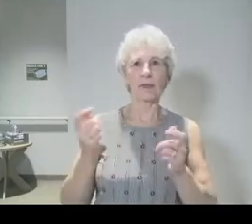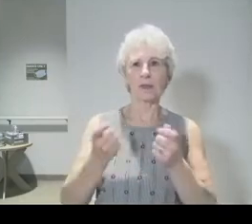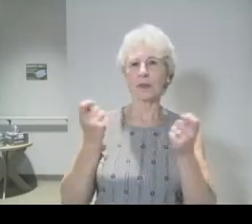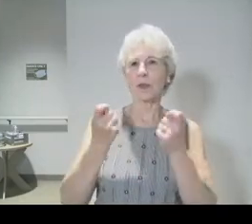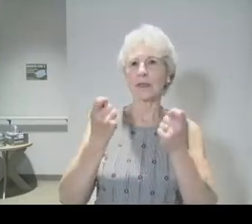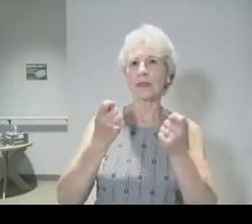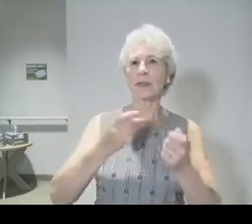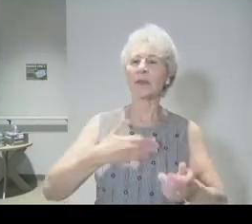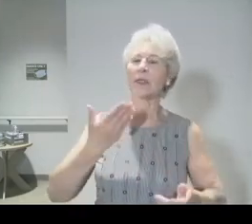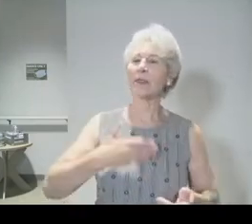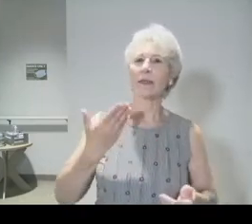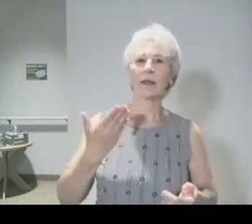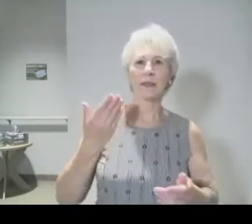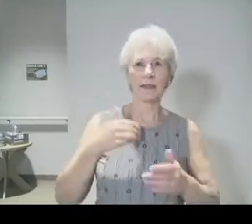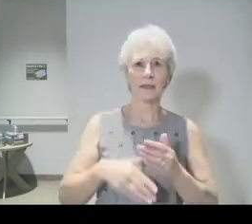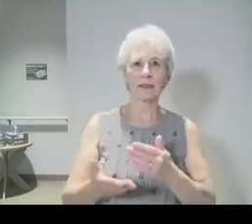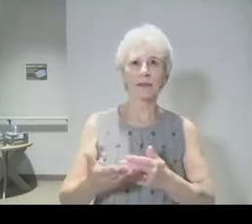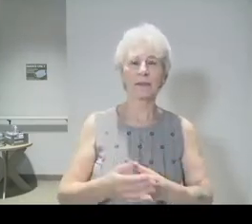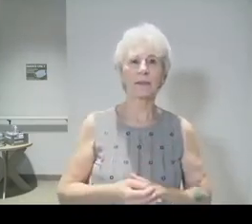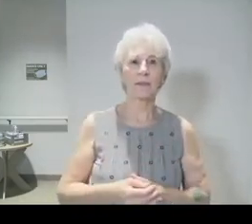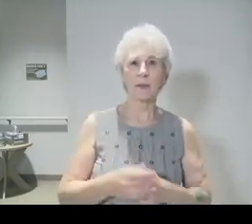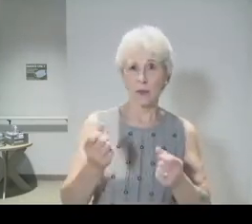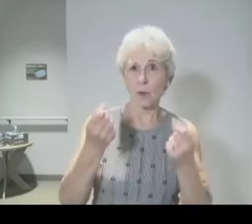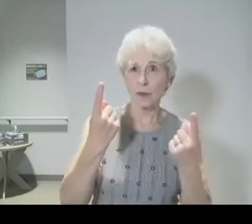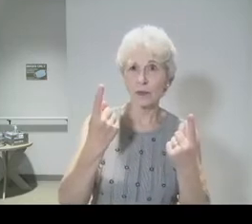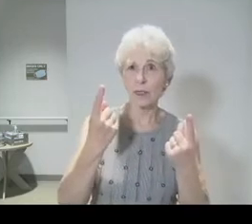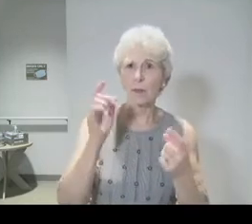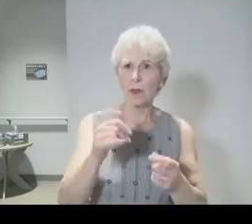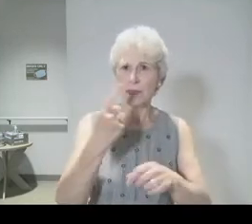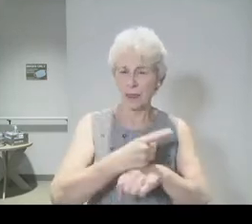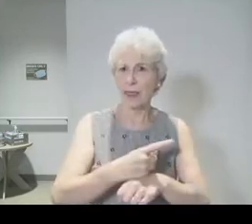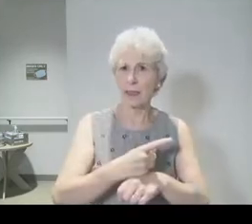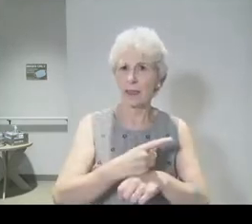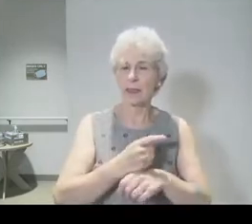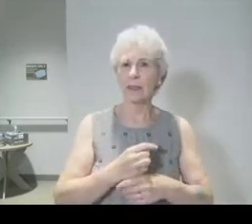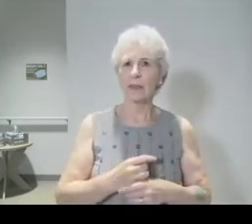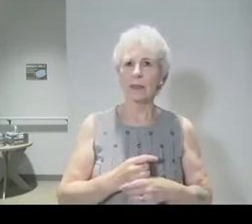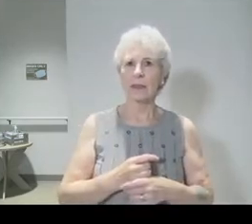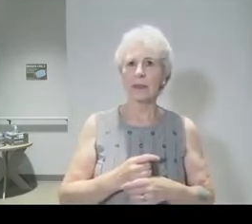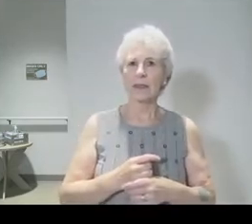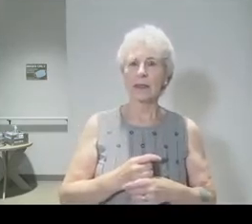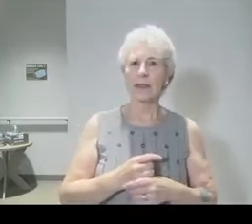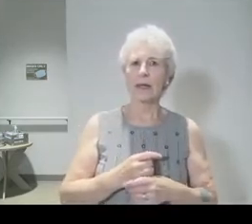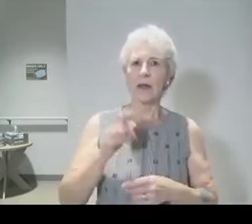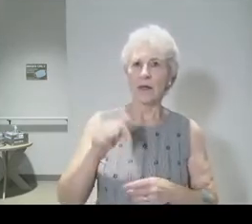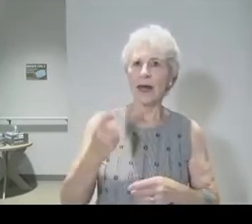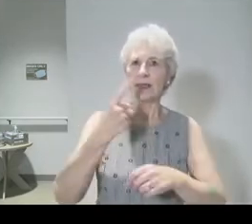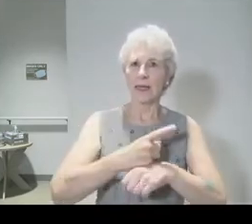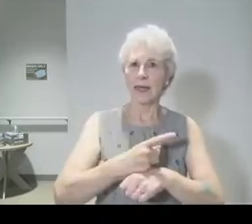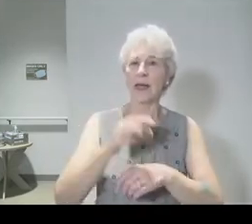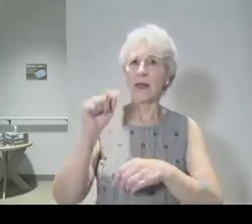and be glad in it. You understand what that day was talking about? It was talking about that night, that